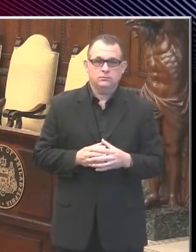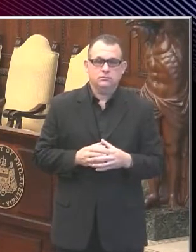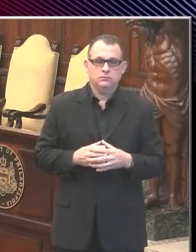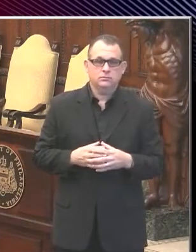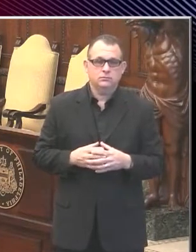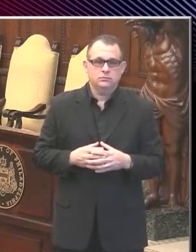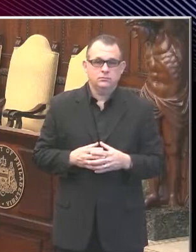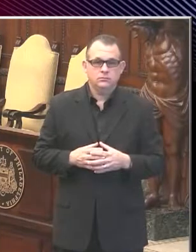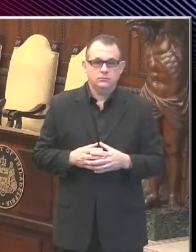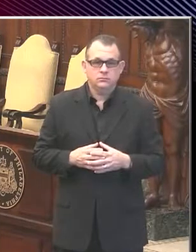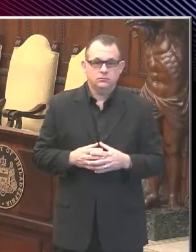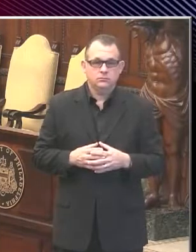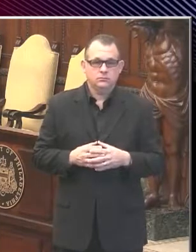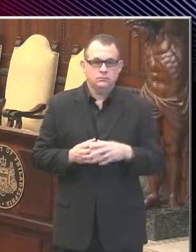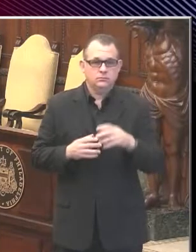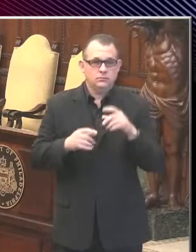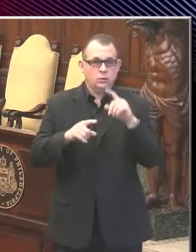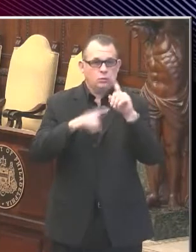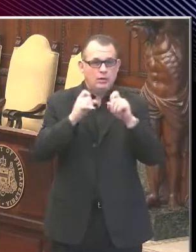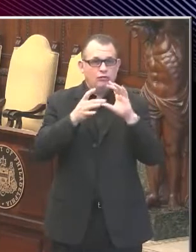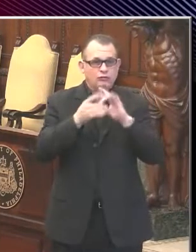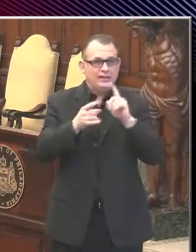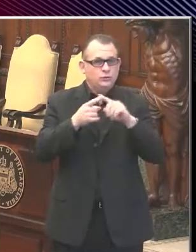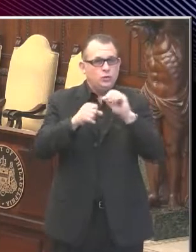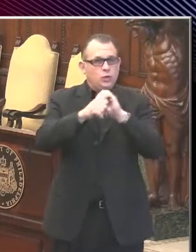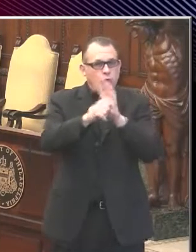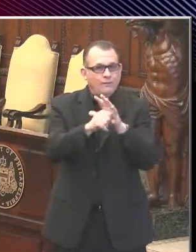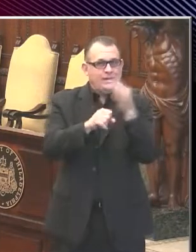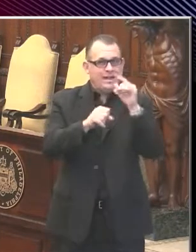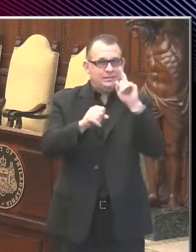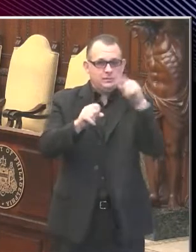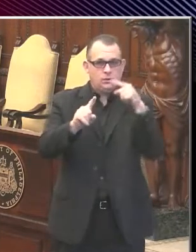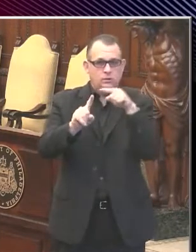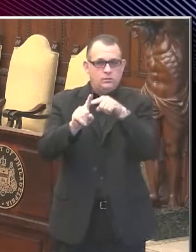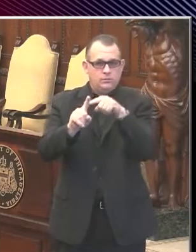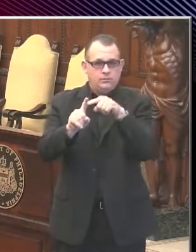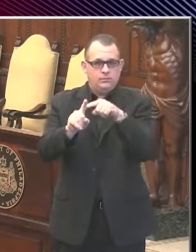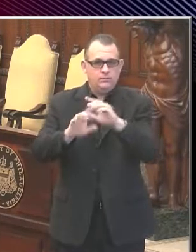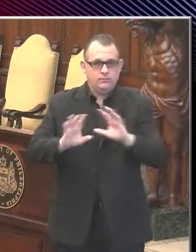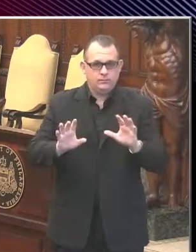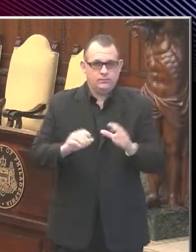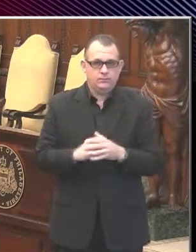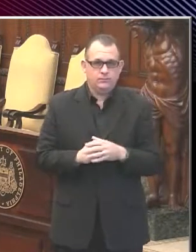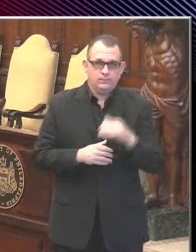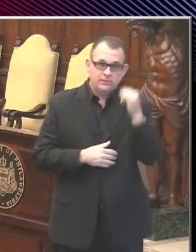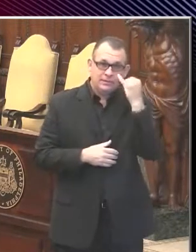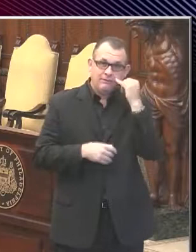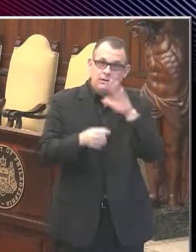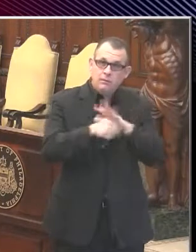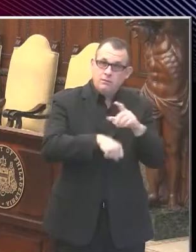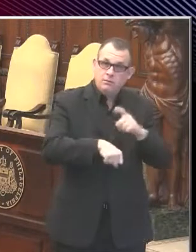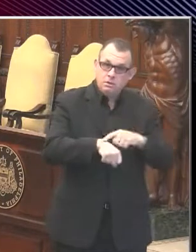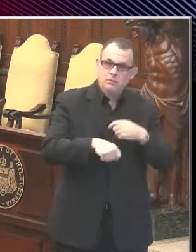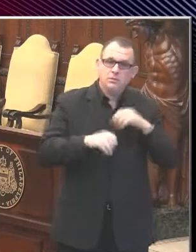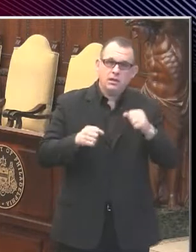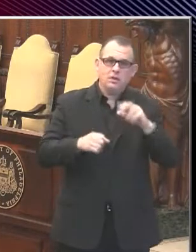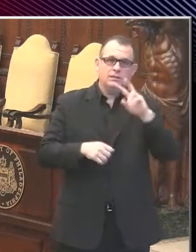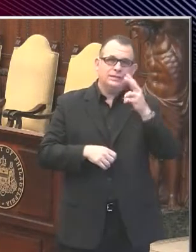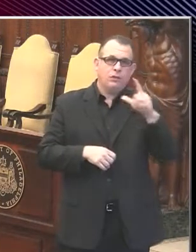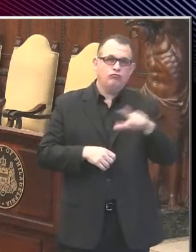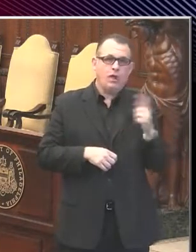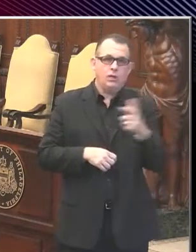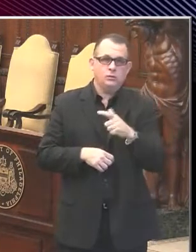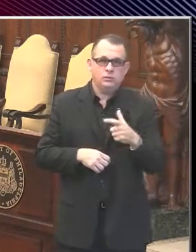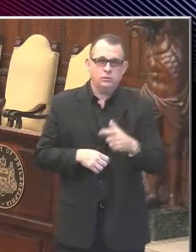topics related to the COVID-19 pandemic. And if time permits, we will open the floor later to other